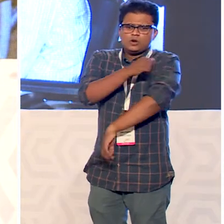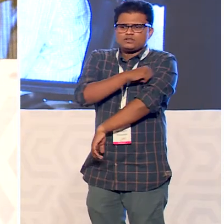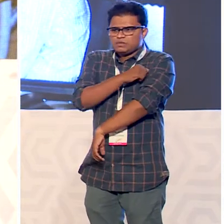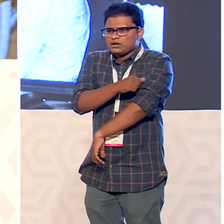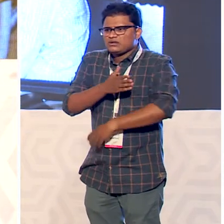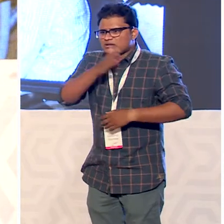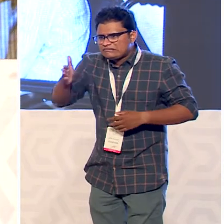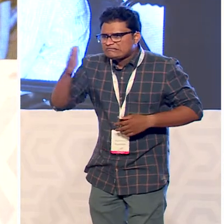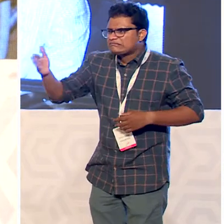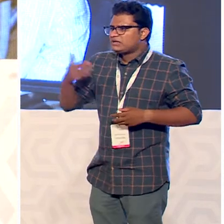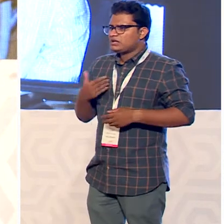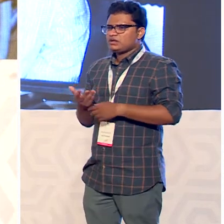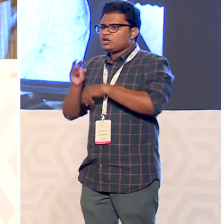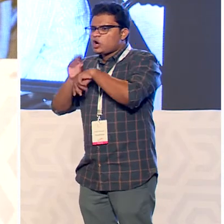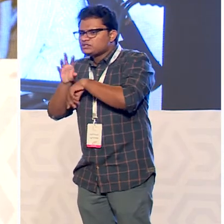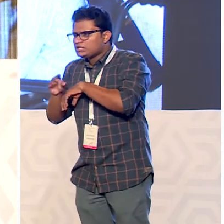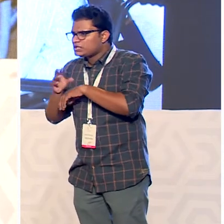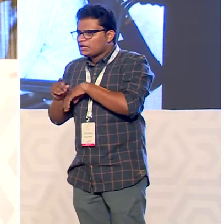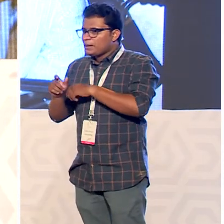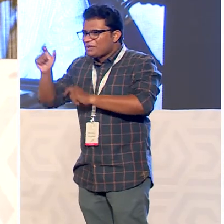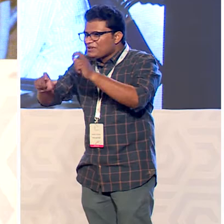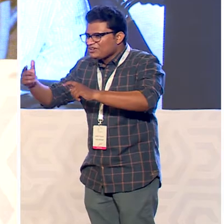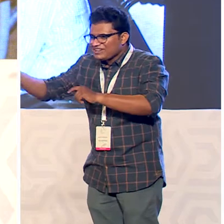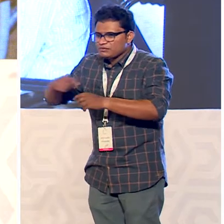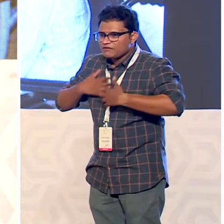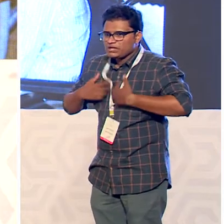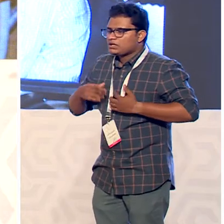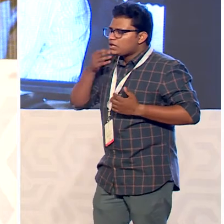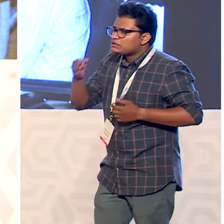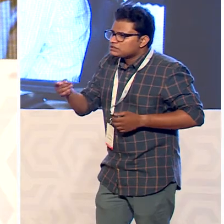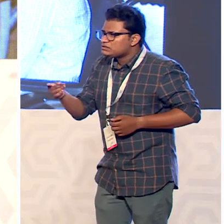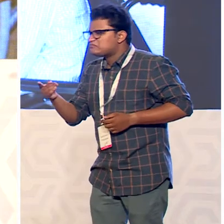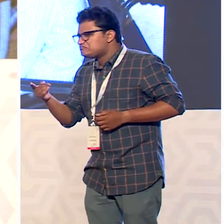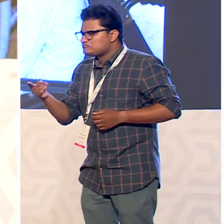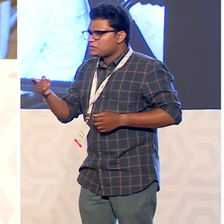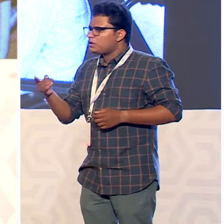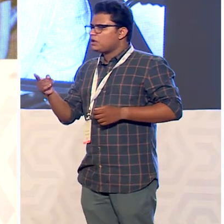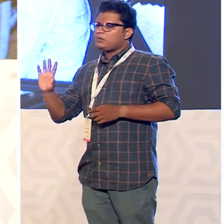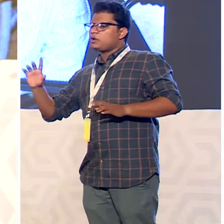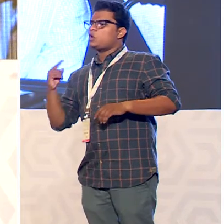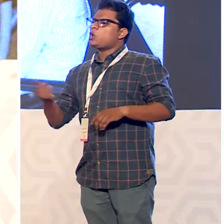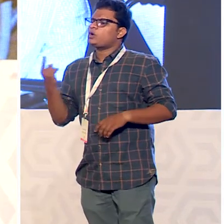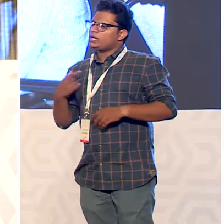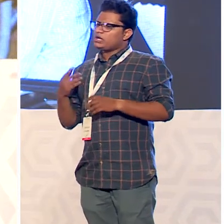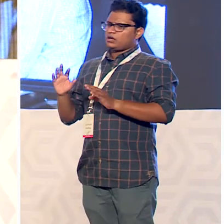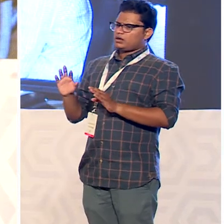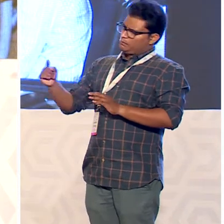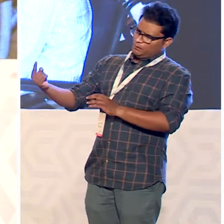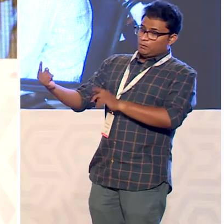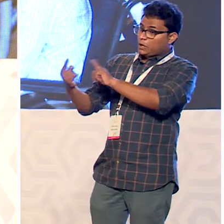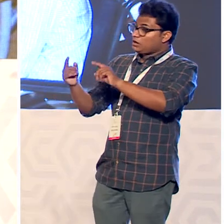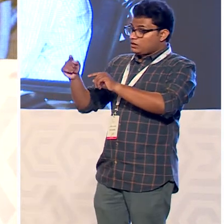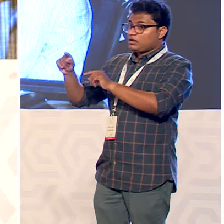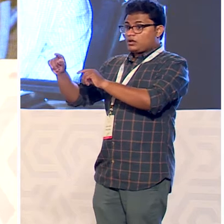we got into counseling patients uh initially uh not just uh patients but their family members too um